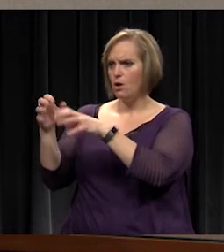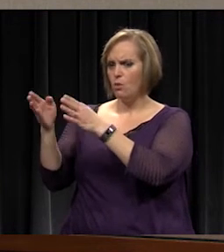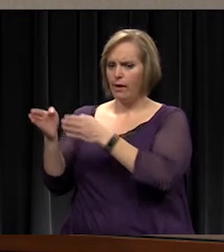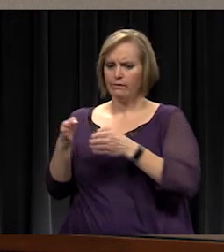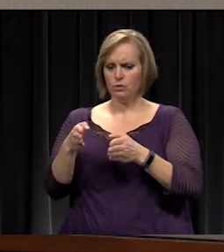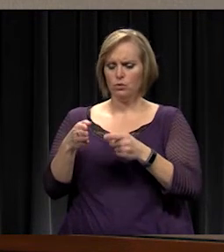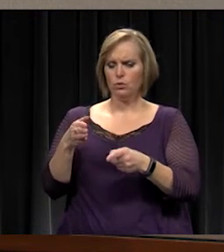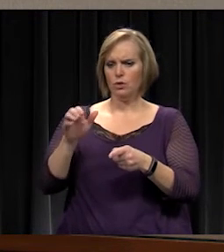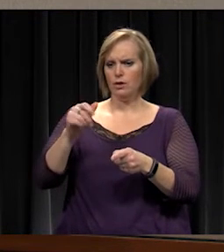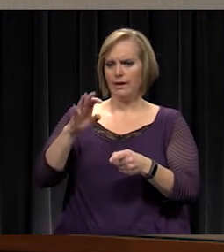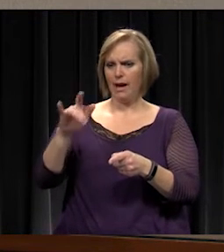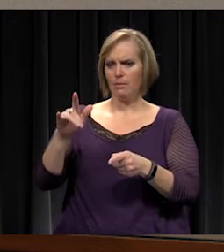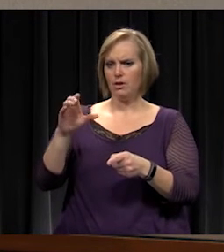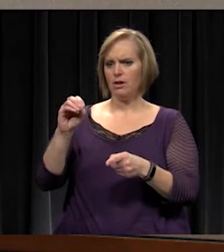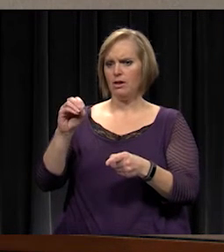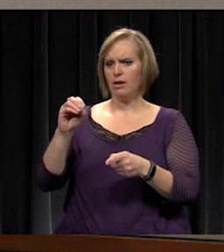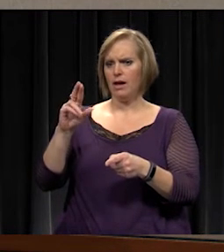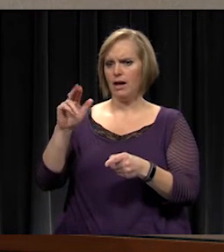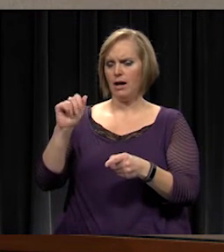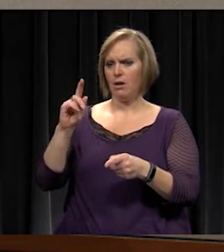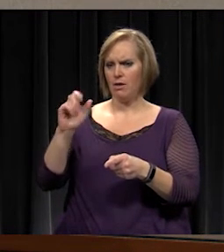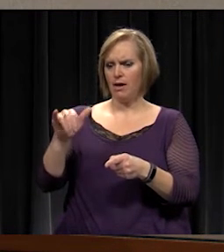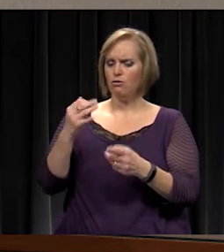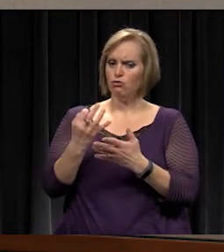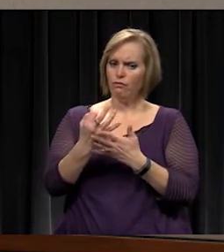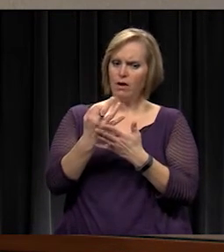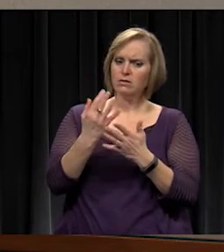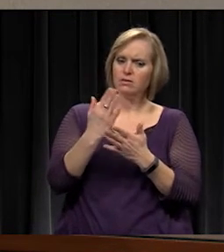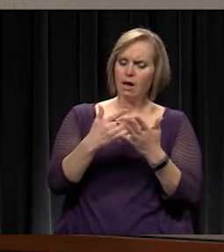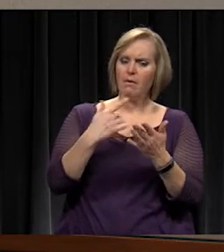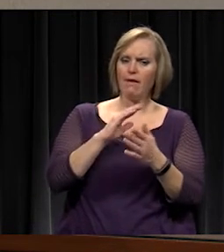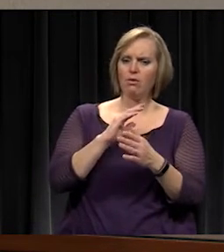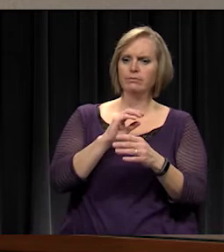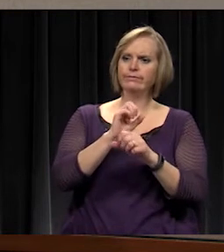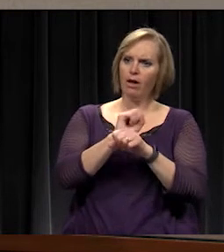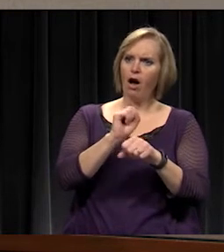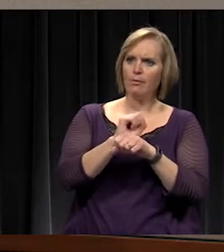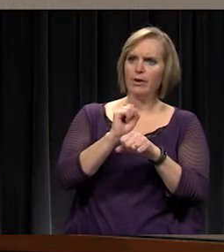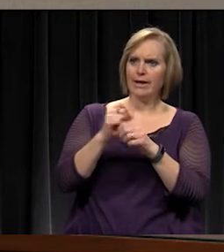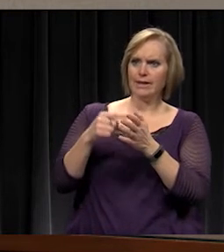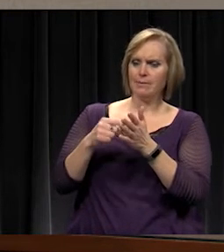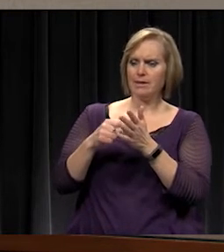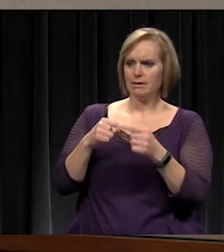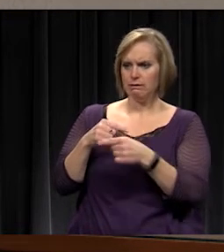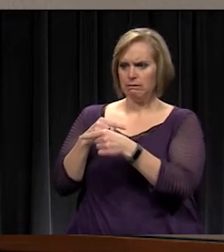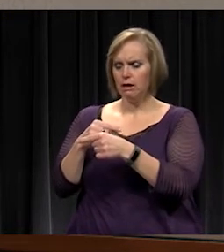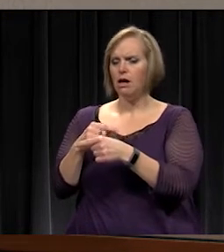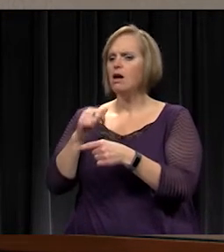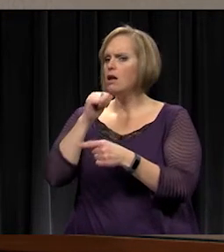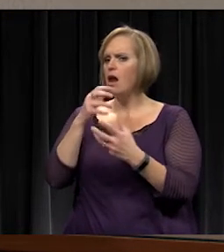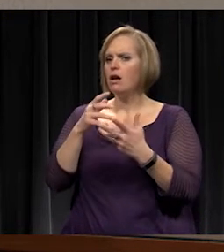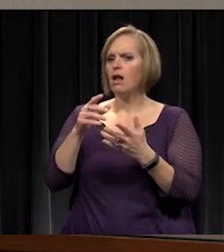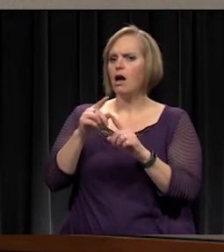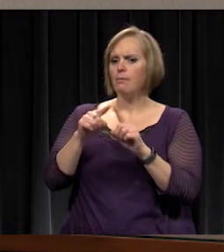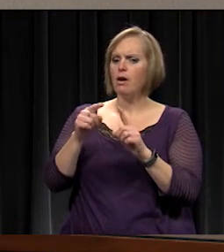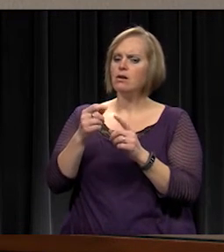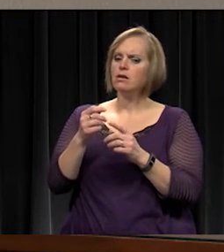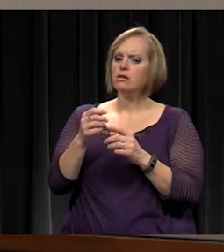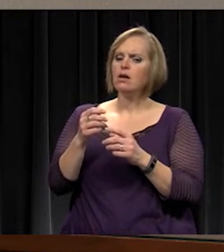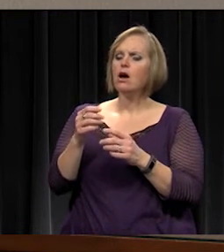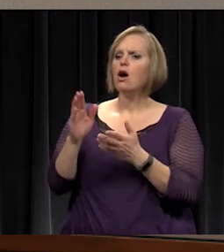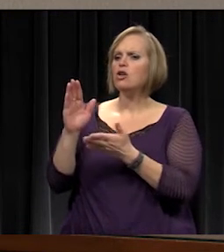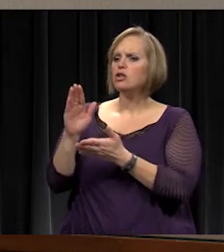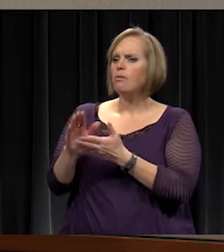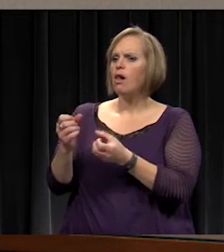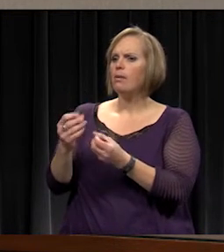fund some of our operating expenses. We haven't done a lot of it, but a small amount of staff can be charged now